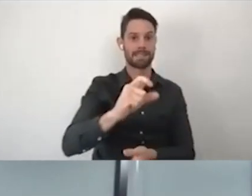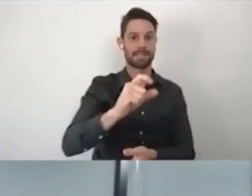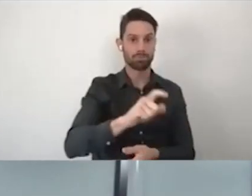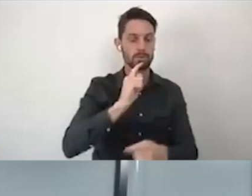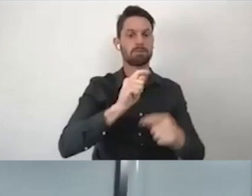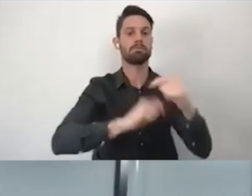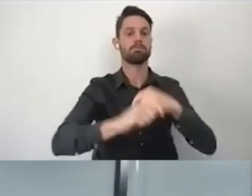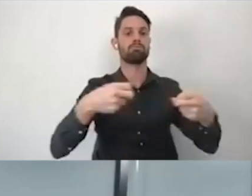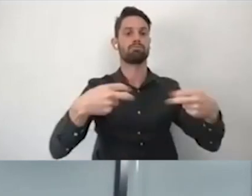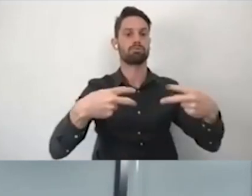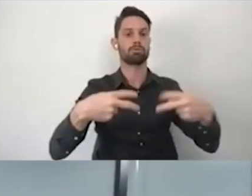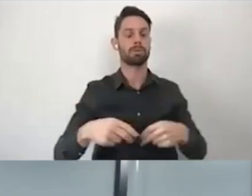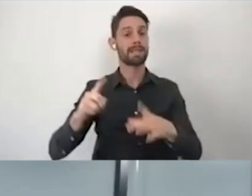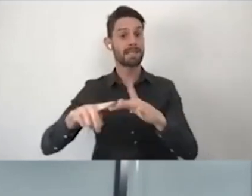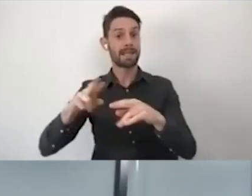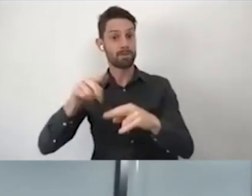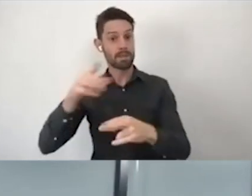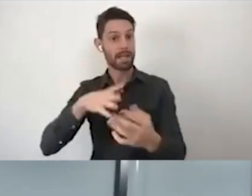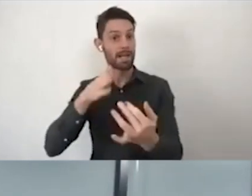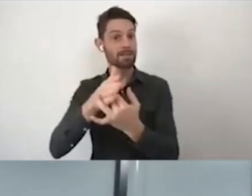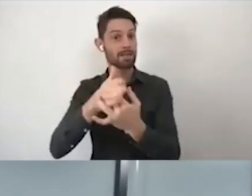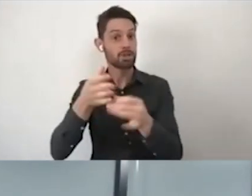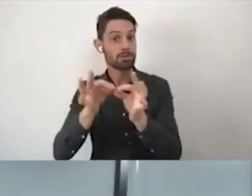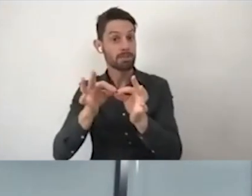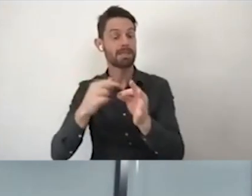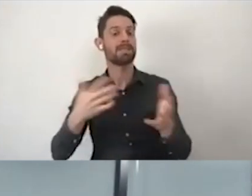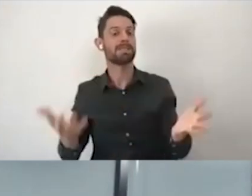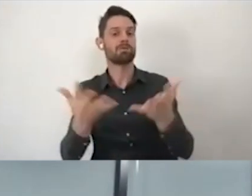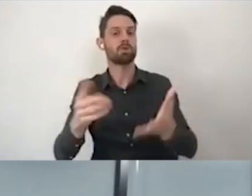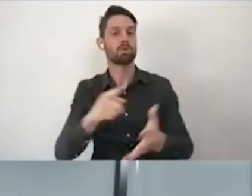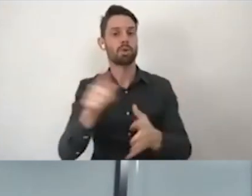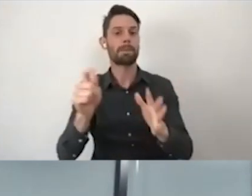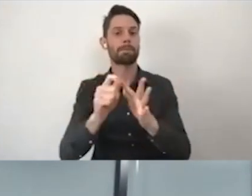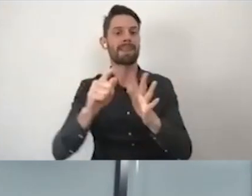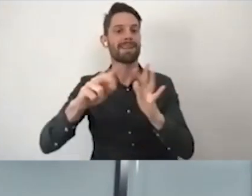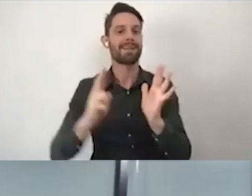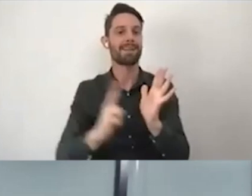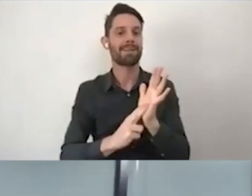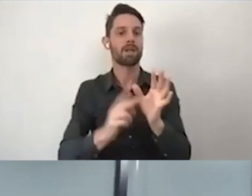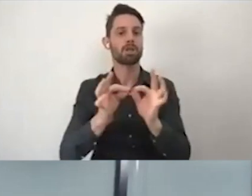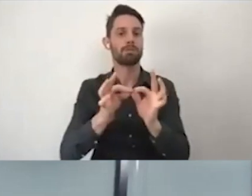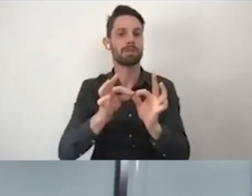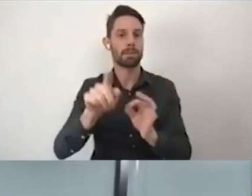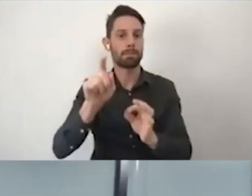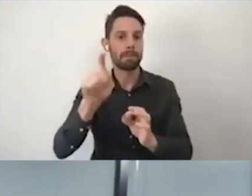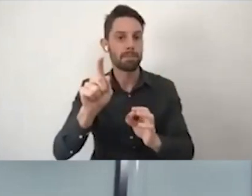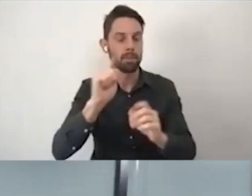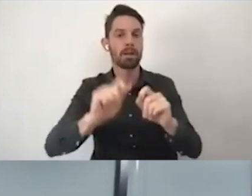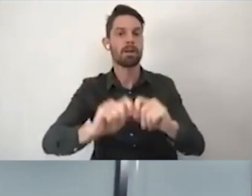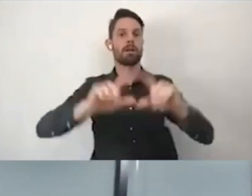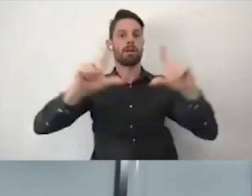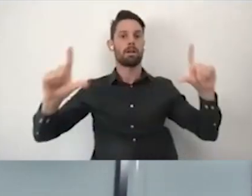If you require an interpreter, we encourage you to pin the interpreters so they always show up on your screen, even